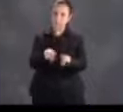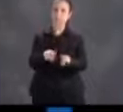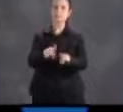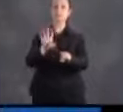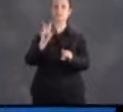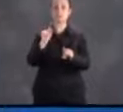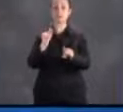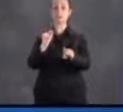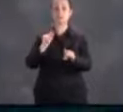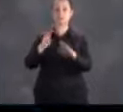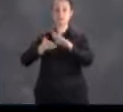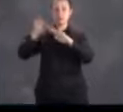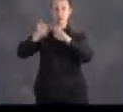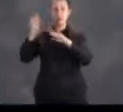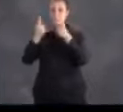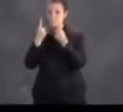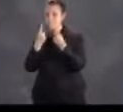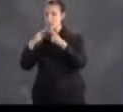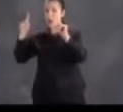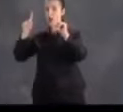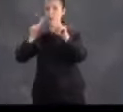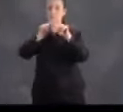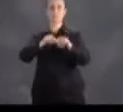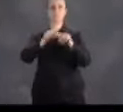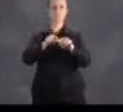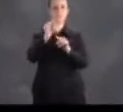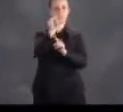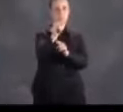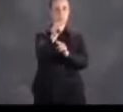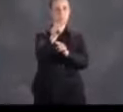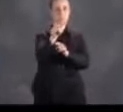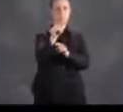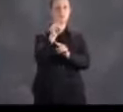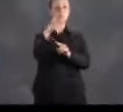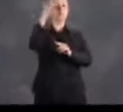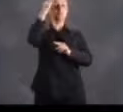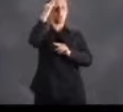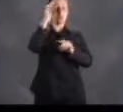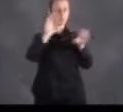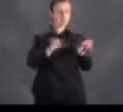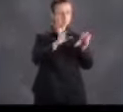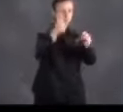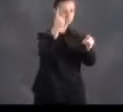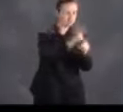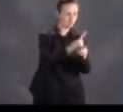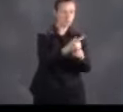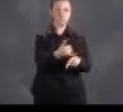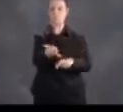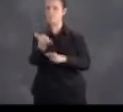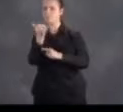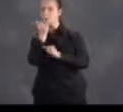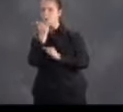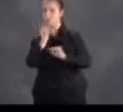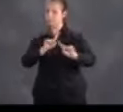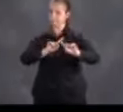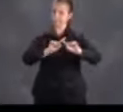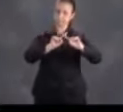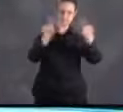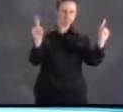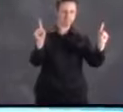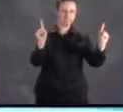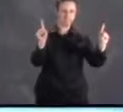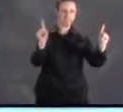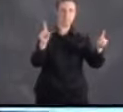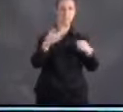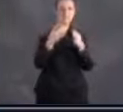but the success of their plan depends on you. Knowing what to do and what not to do can make a huge